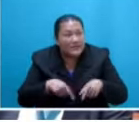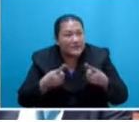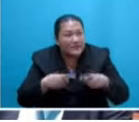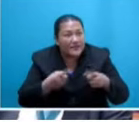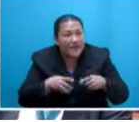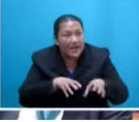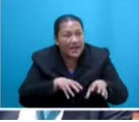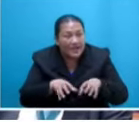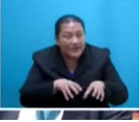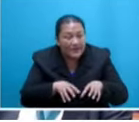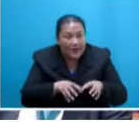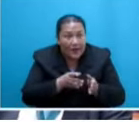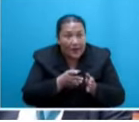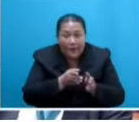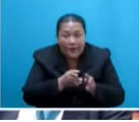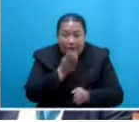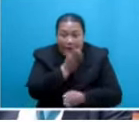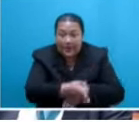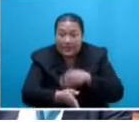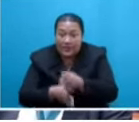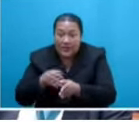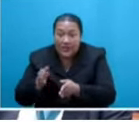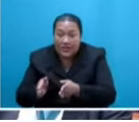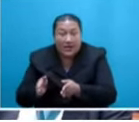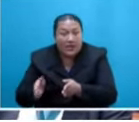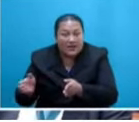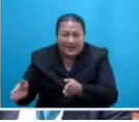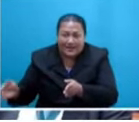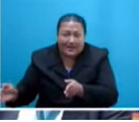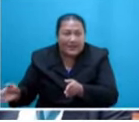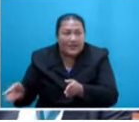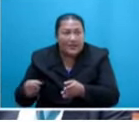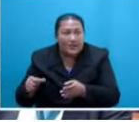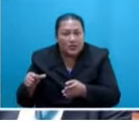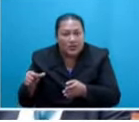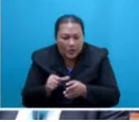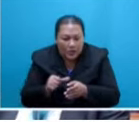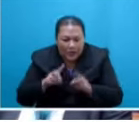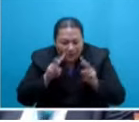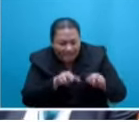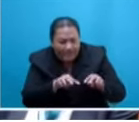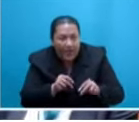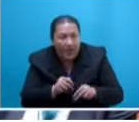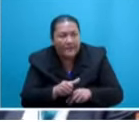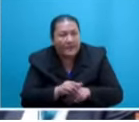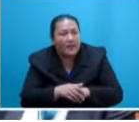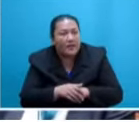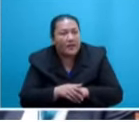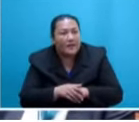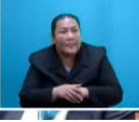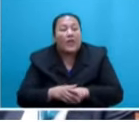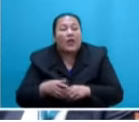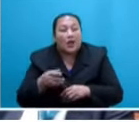immediate effect to reassemble and march the streets. This sounds impressive as it is to those who respect the rule of